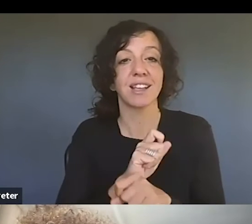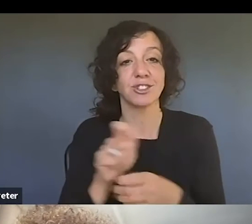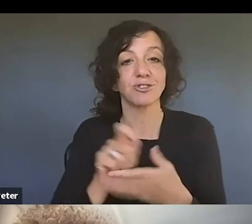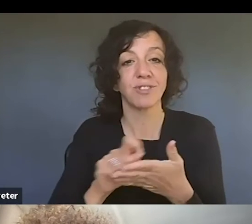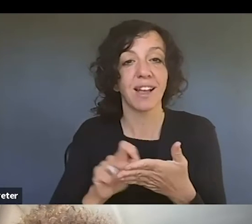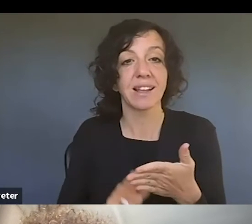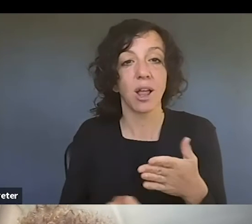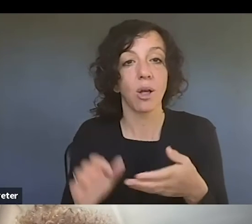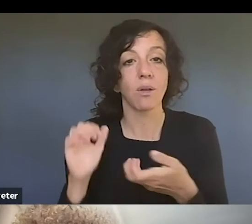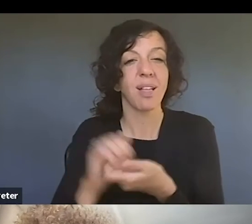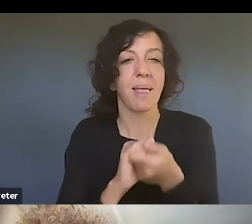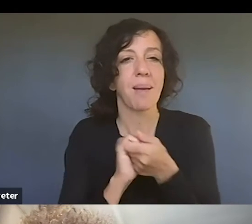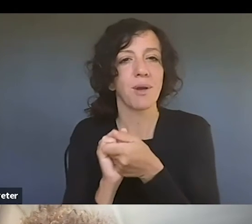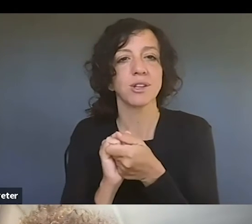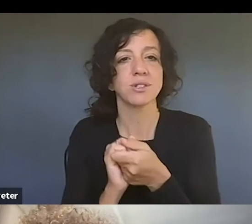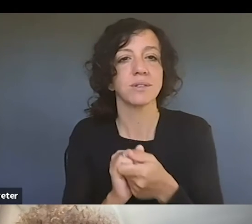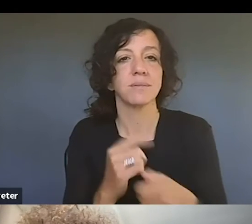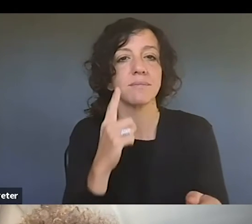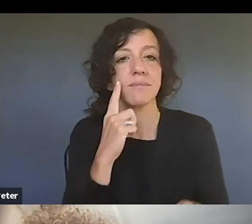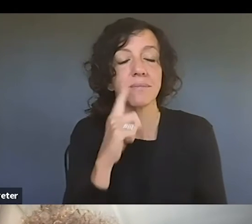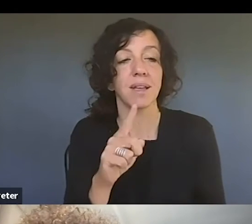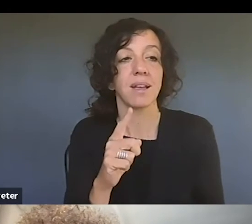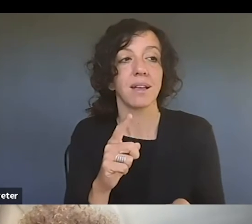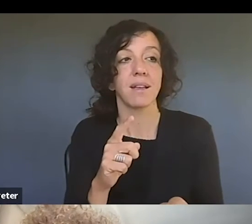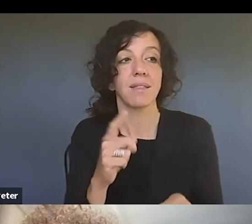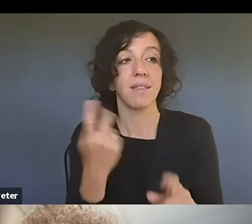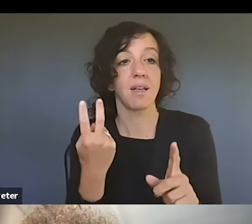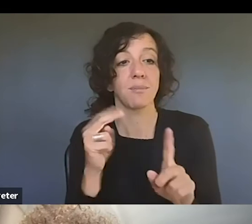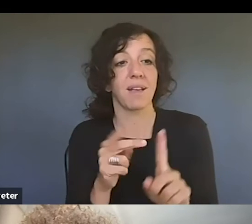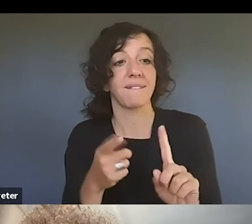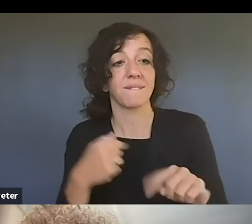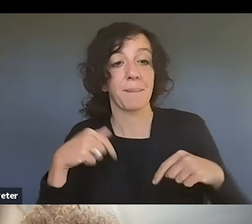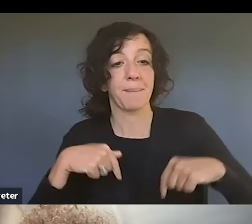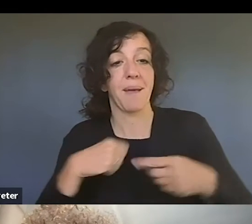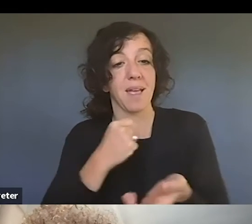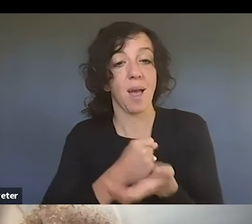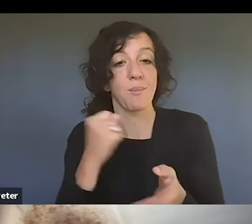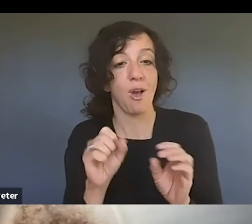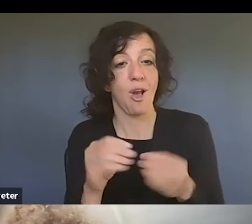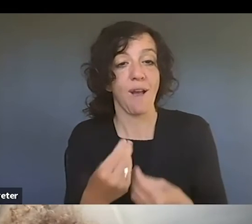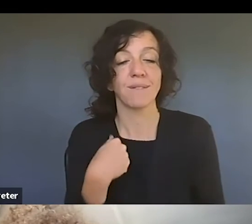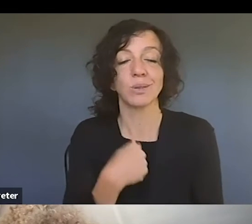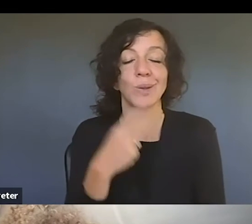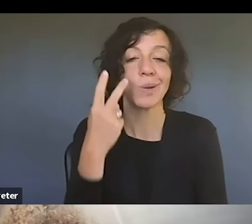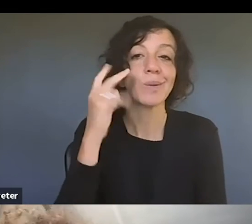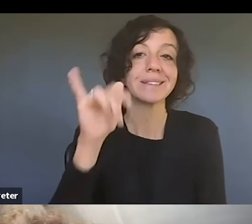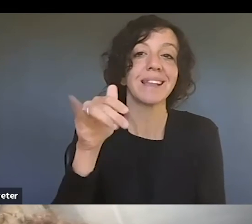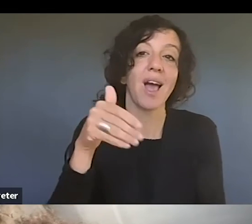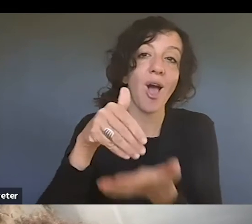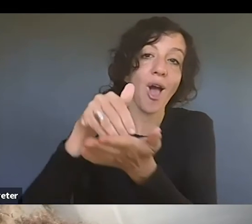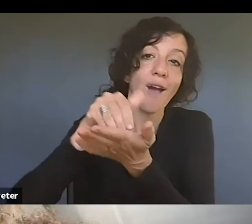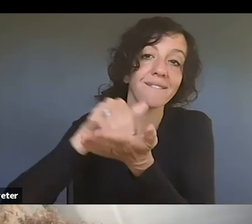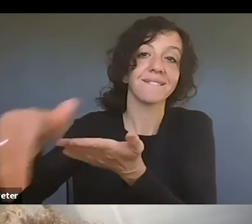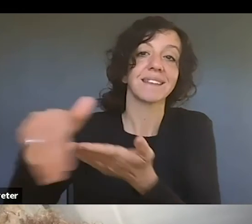because I mean, I think from the copyright office perspective, that's something that we see a lot, especially when it comes